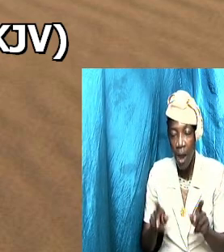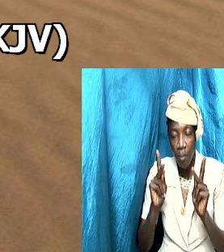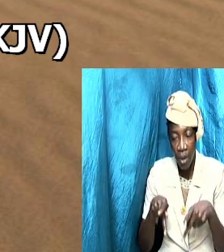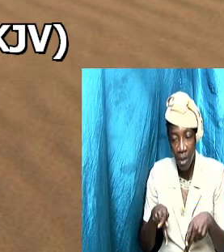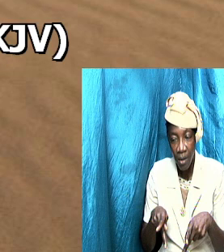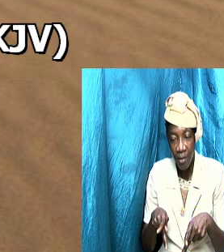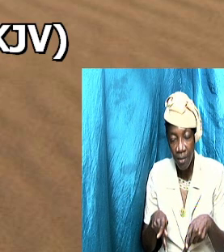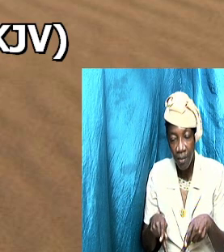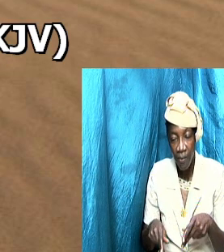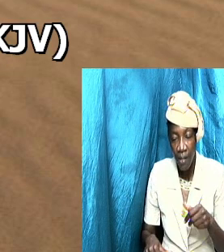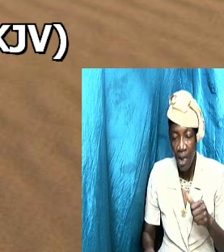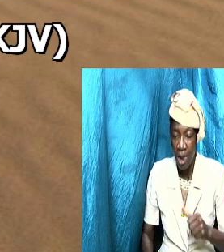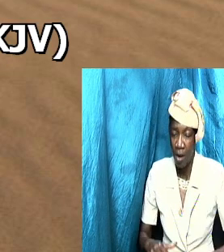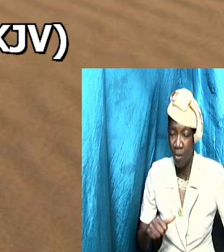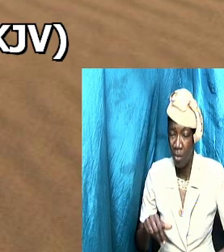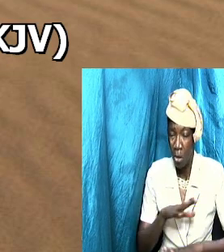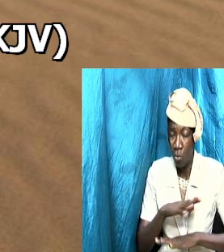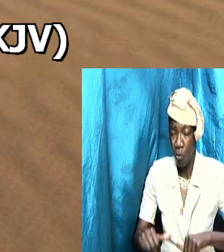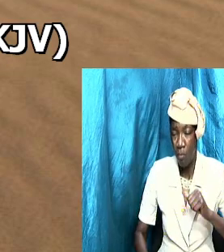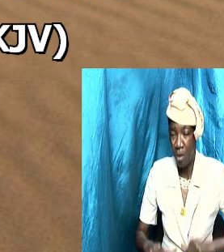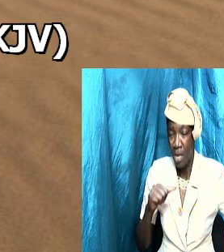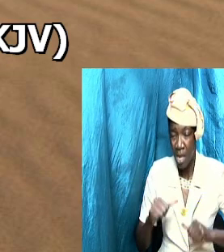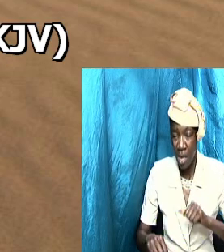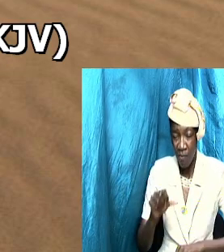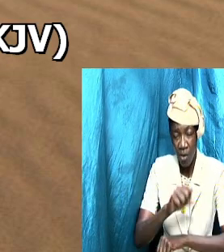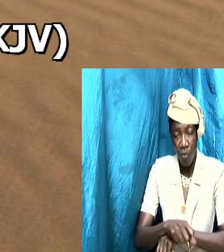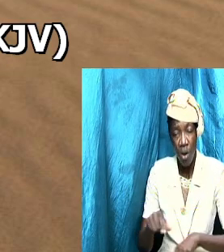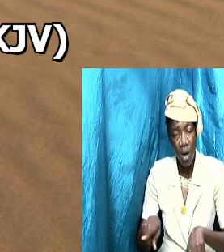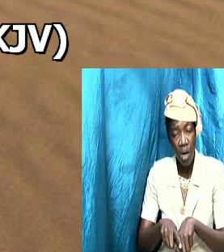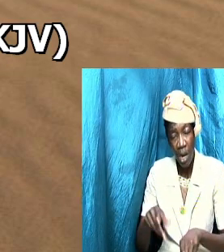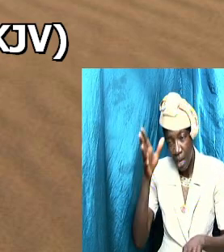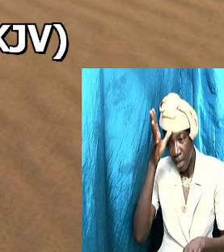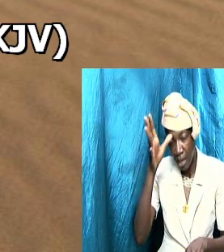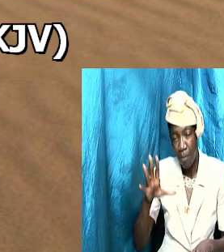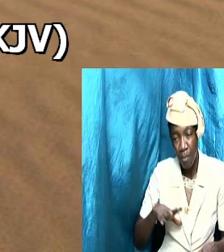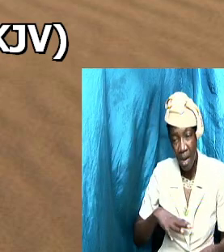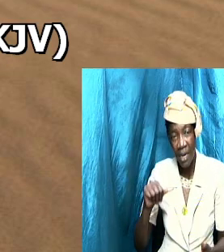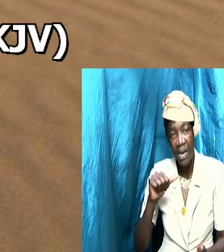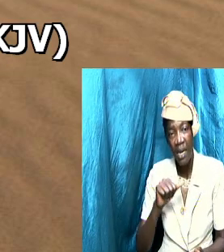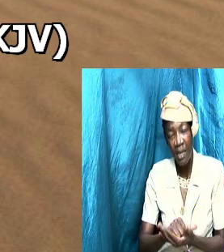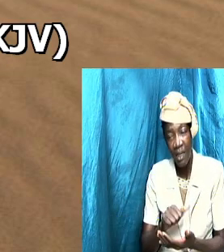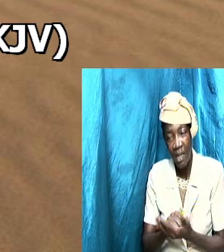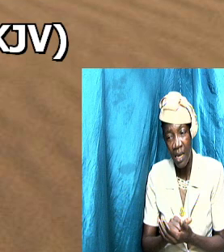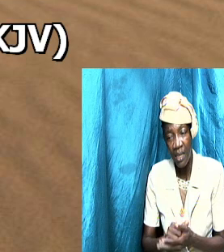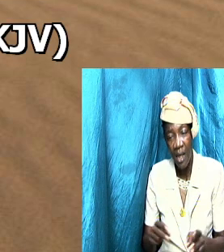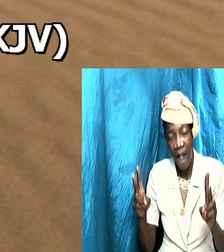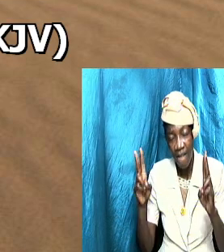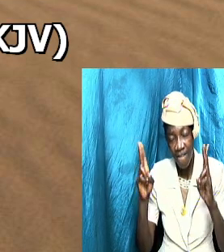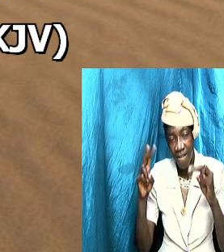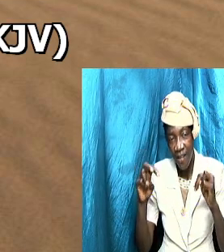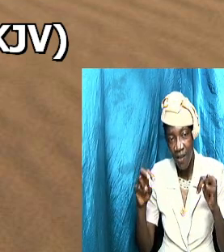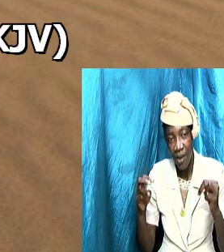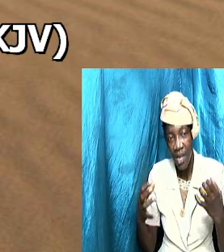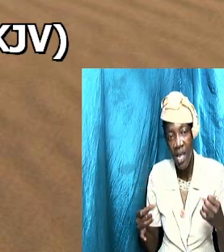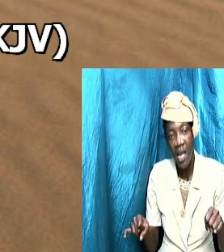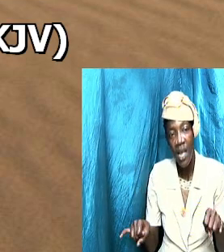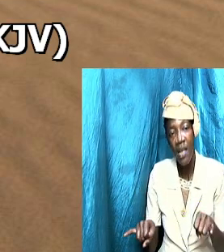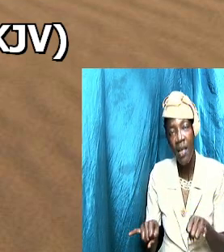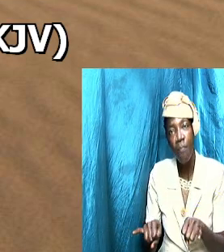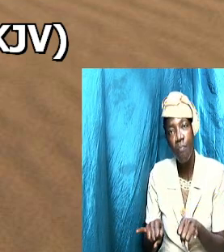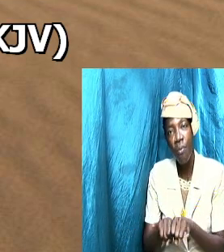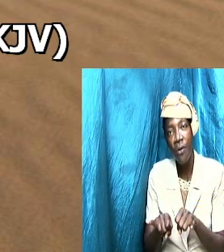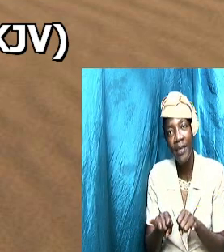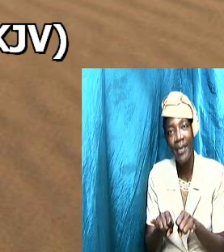function like a man and so that is very very very